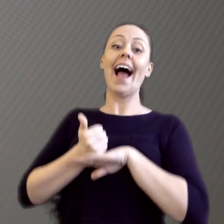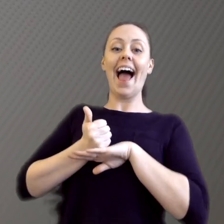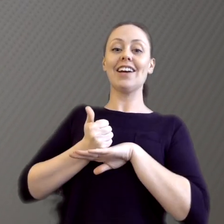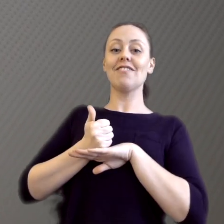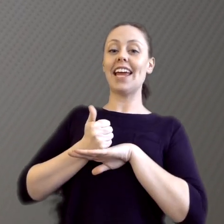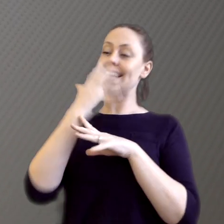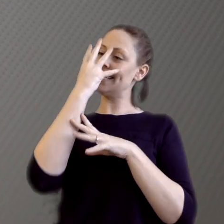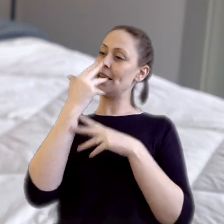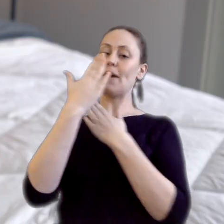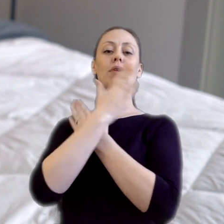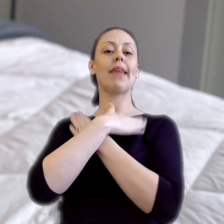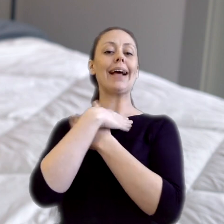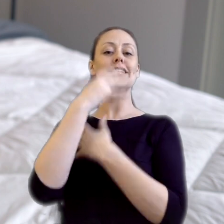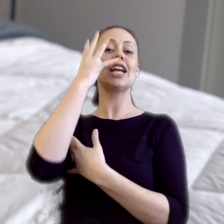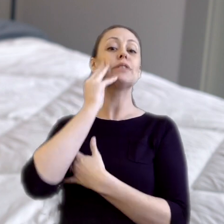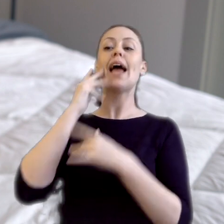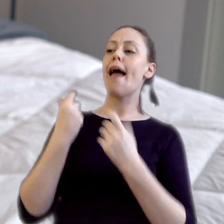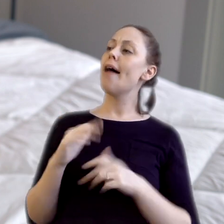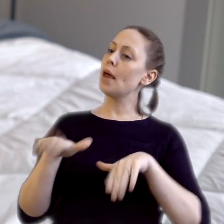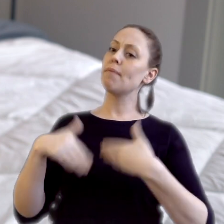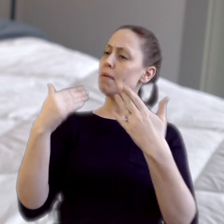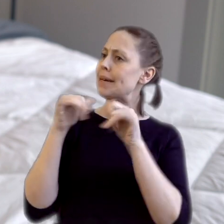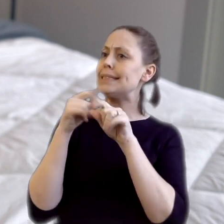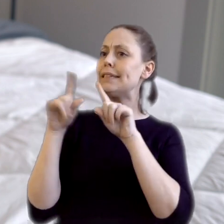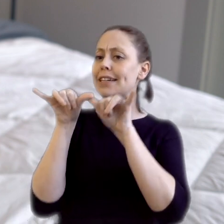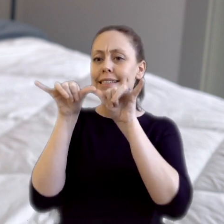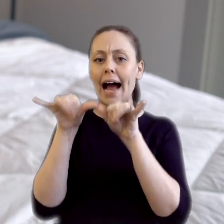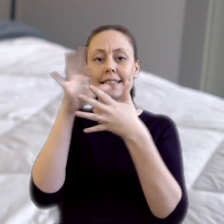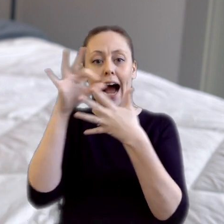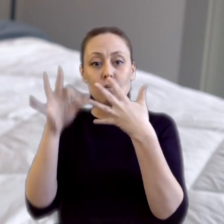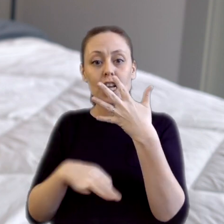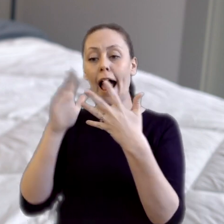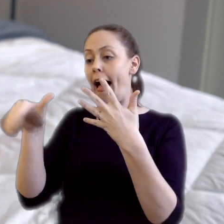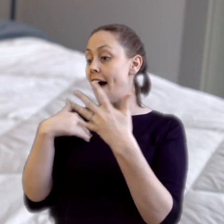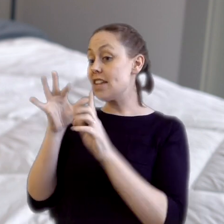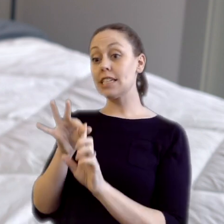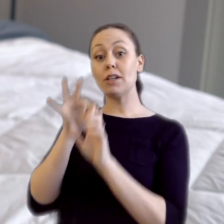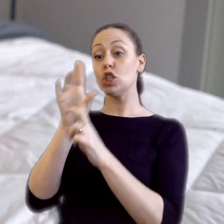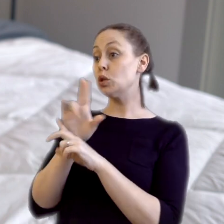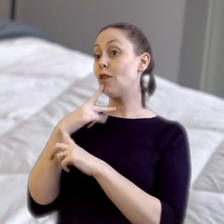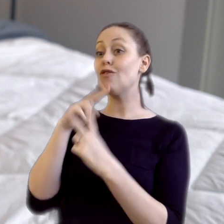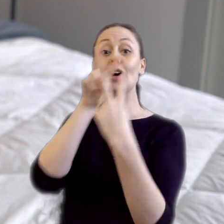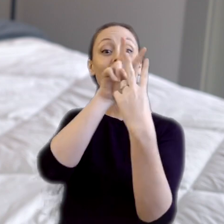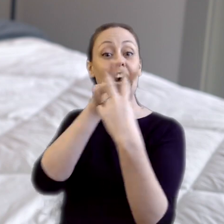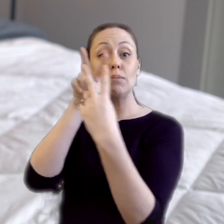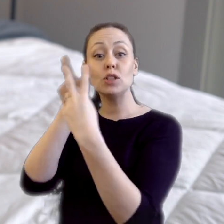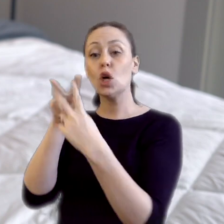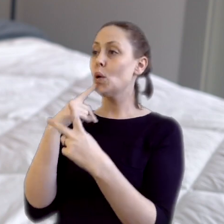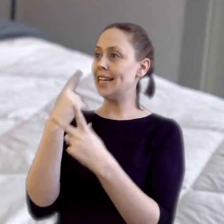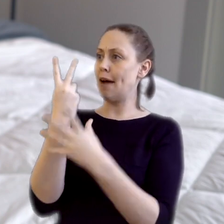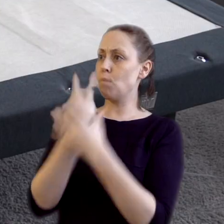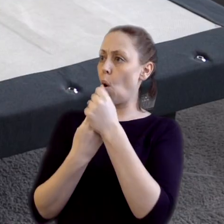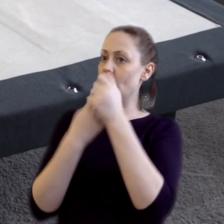experience. And they come in a variety of sizing options. And they're especially useful for couples that need dual